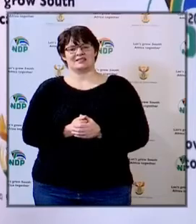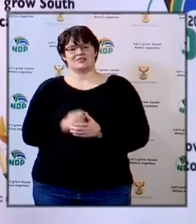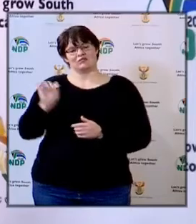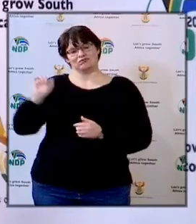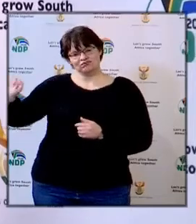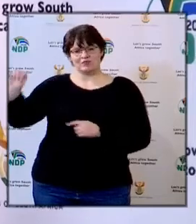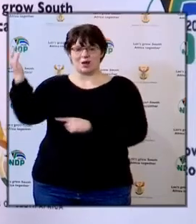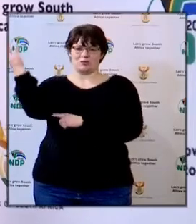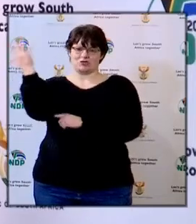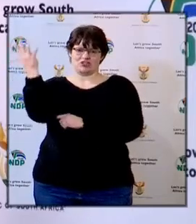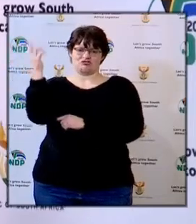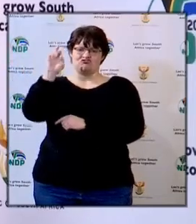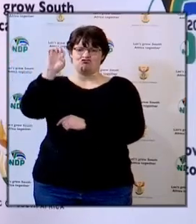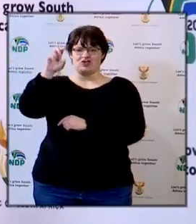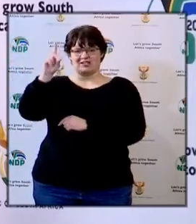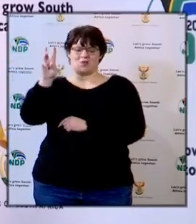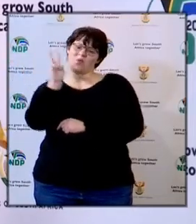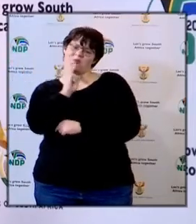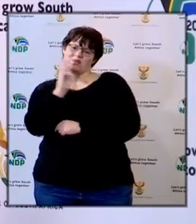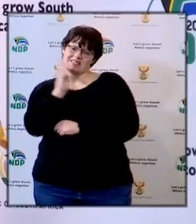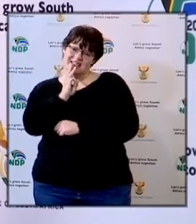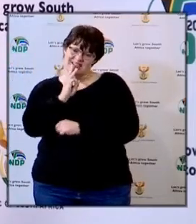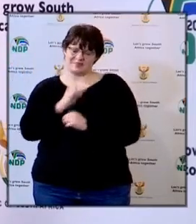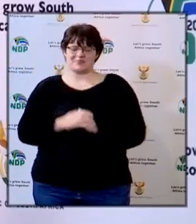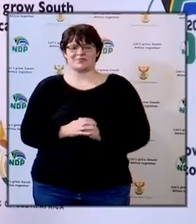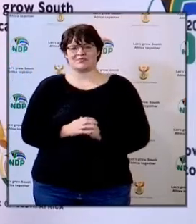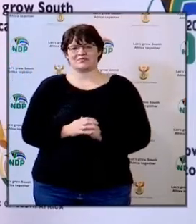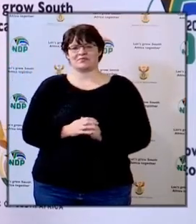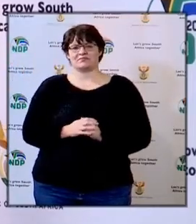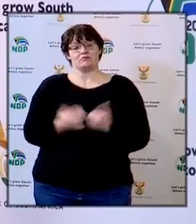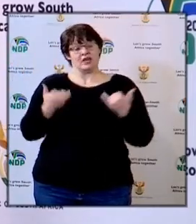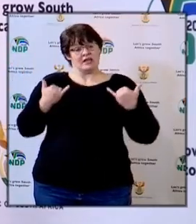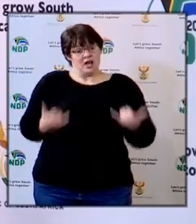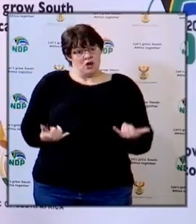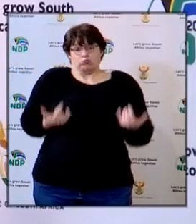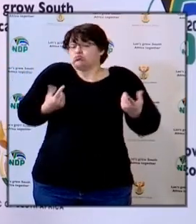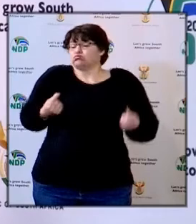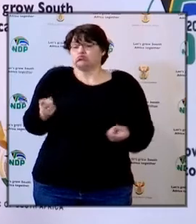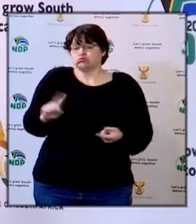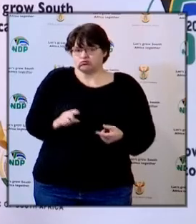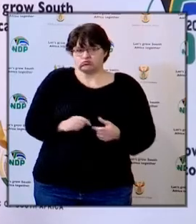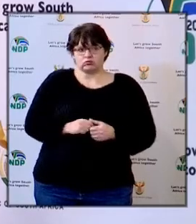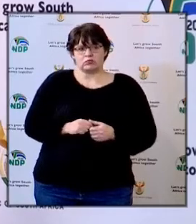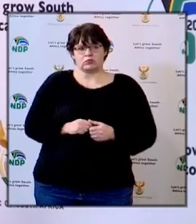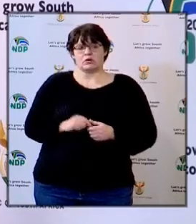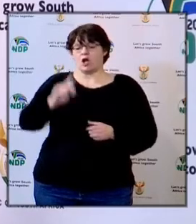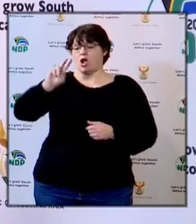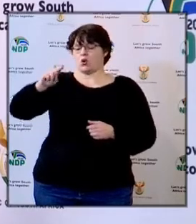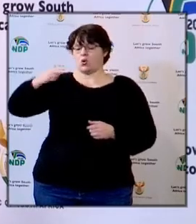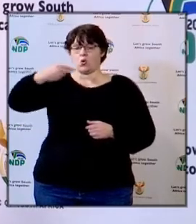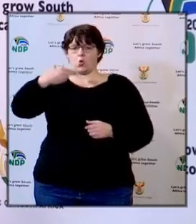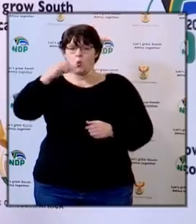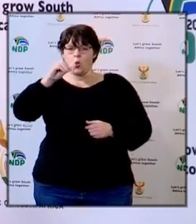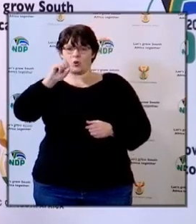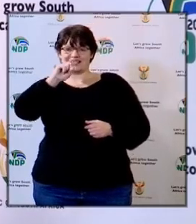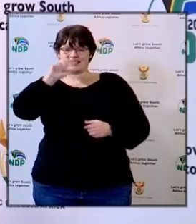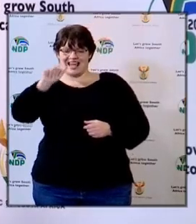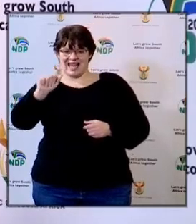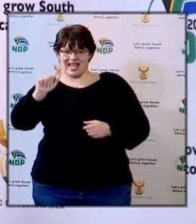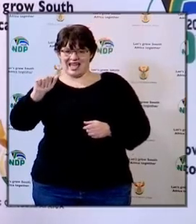Tatumasai, for the presentation. And I am now going to ask Mr. Gordon Cosa to